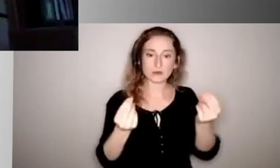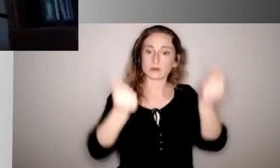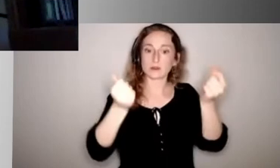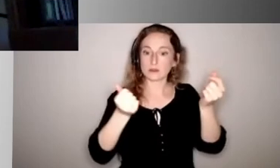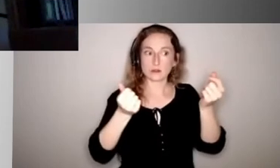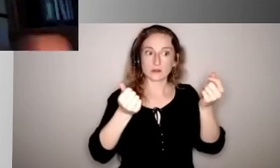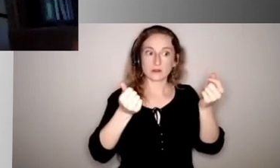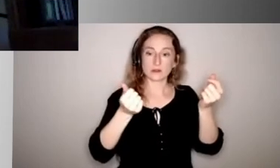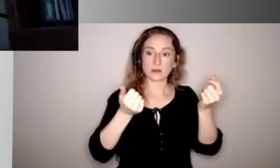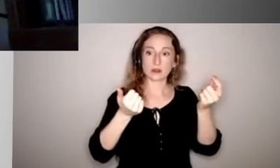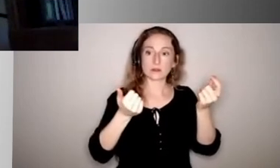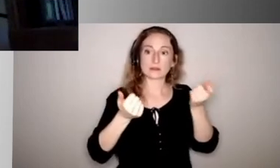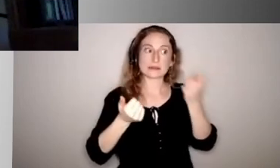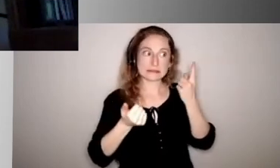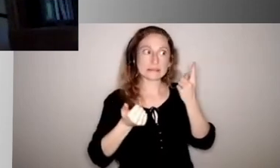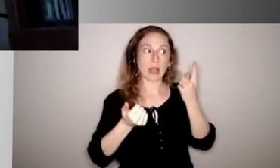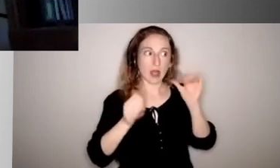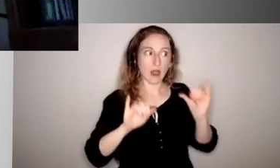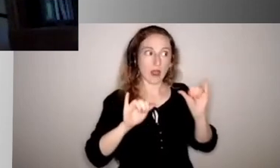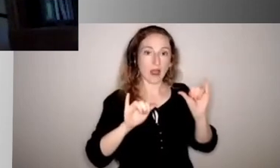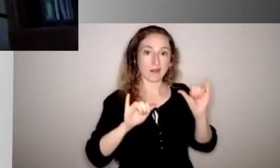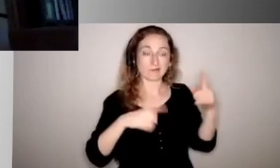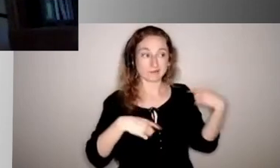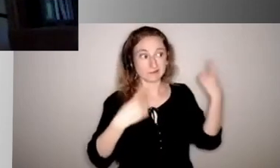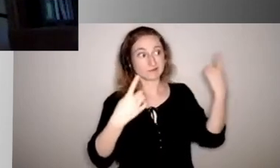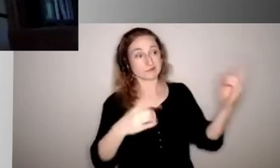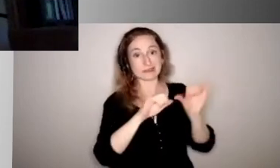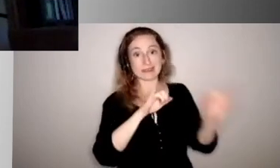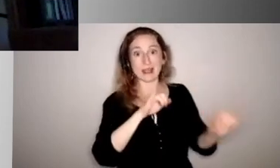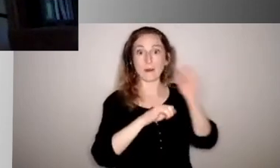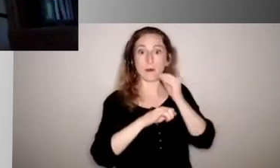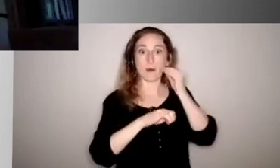understanding that they haven't been in front of their teacher, you know, for many months now.